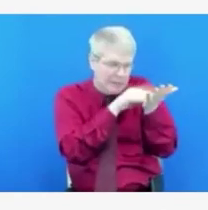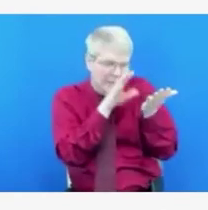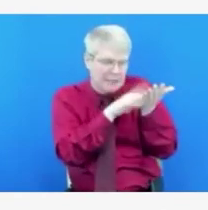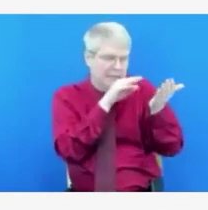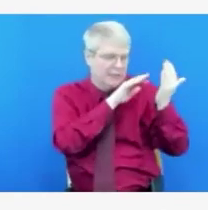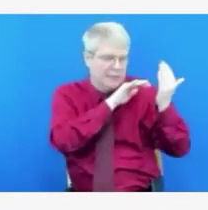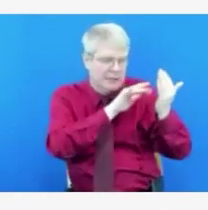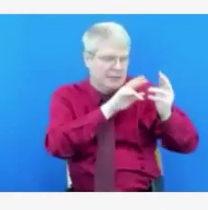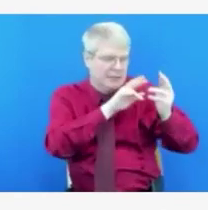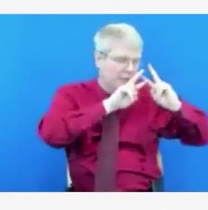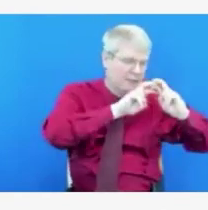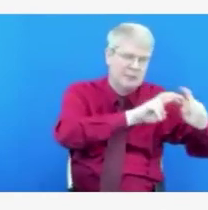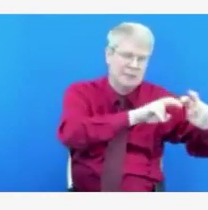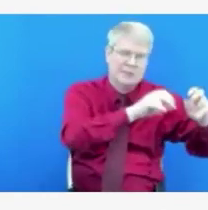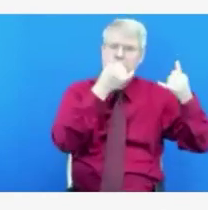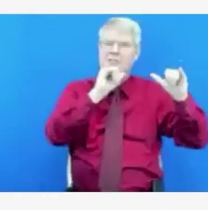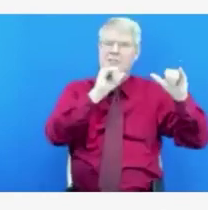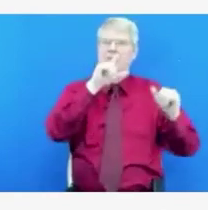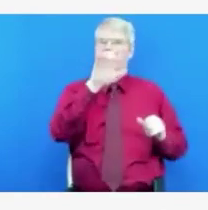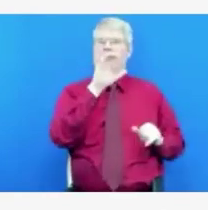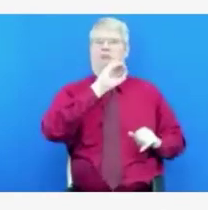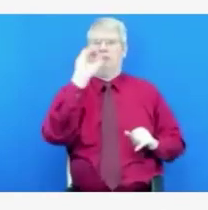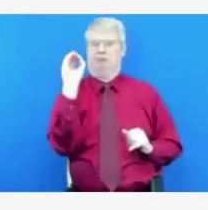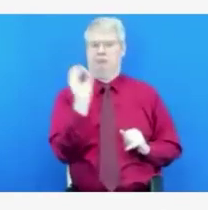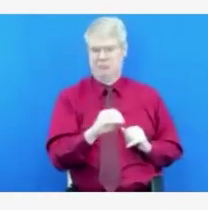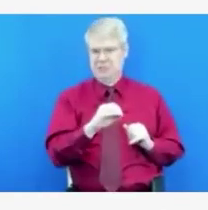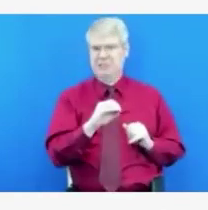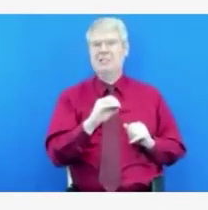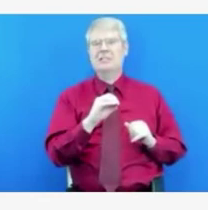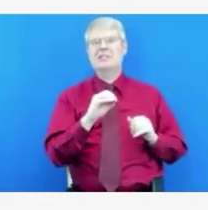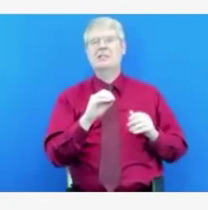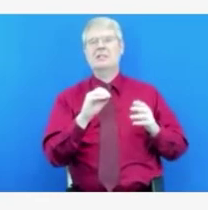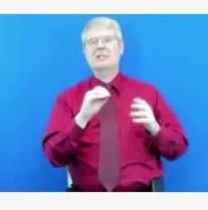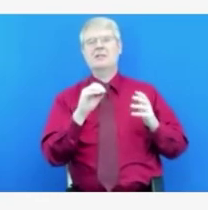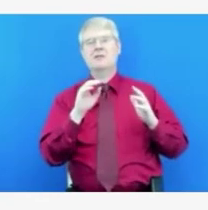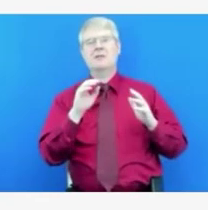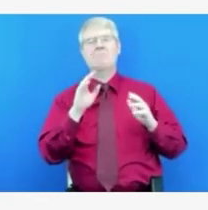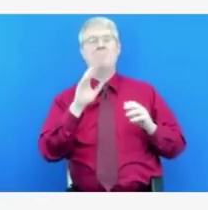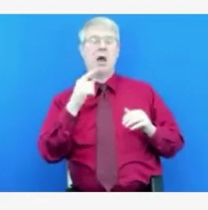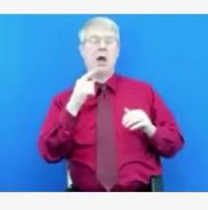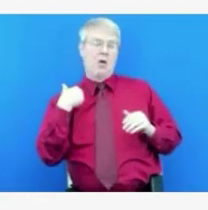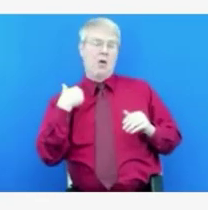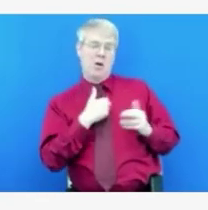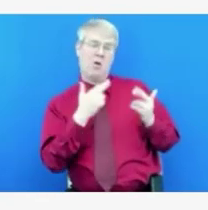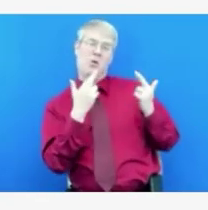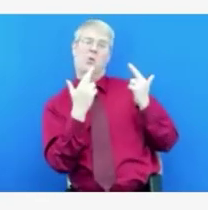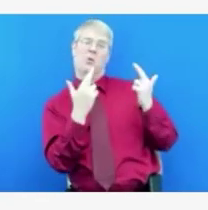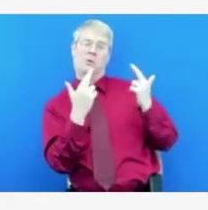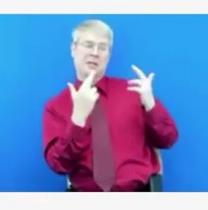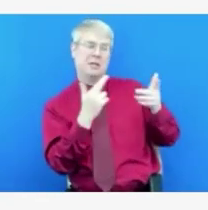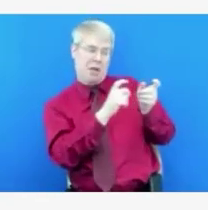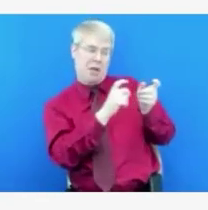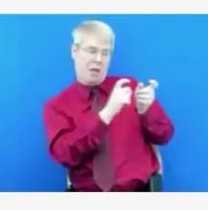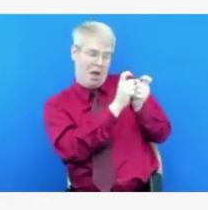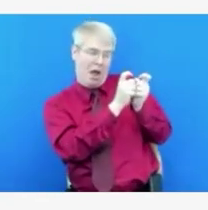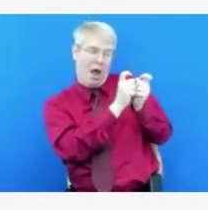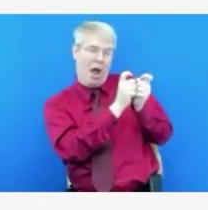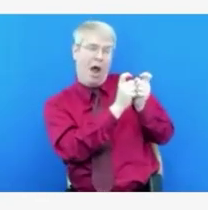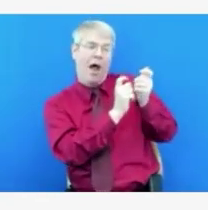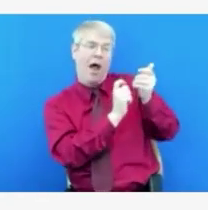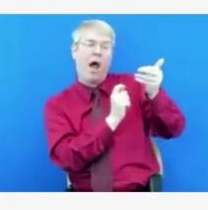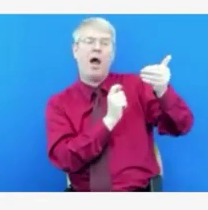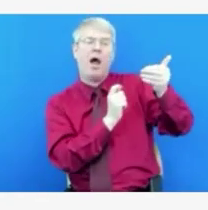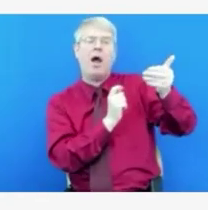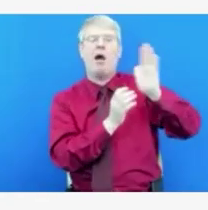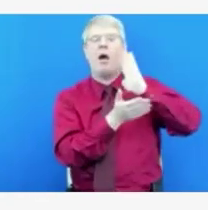time it becomes a milder and more tolerable virus, if you will, kind of like some of the other seasonal